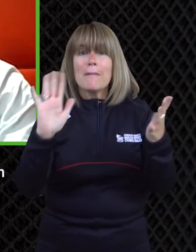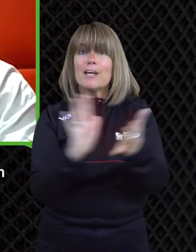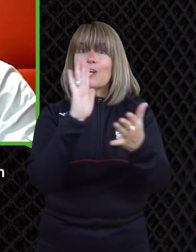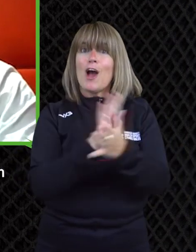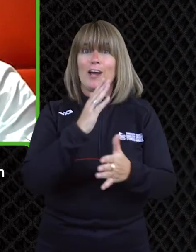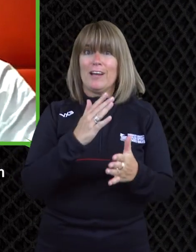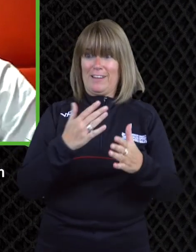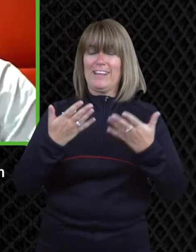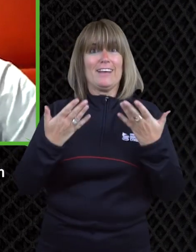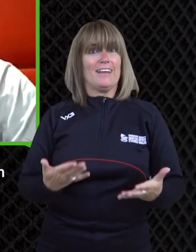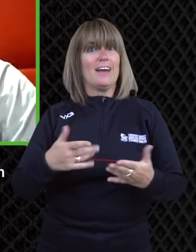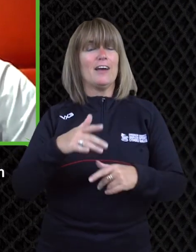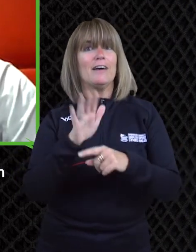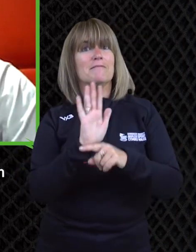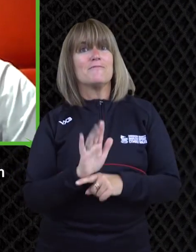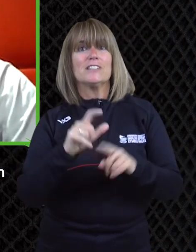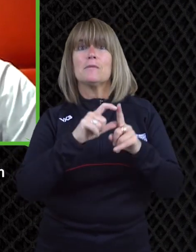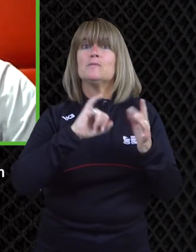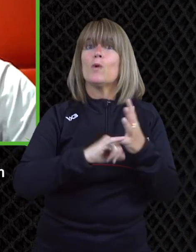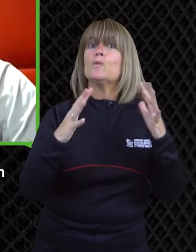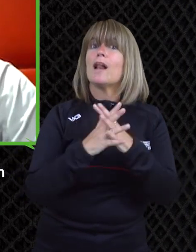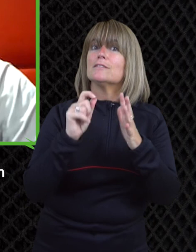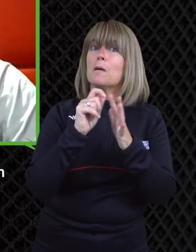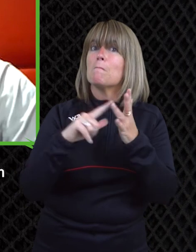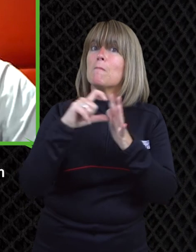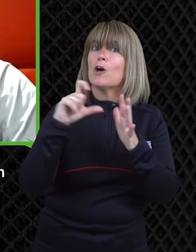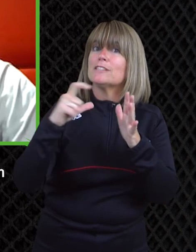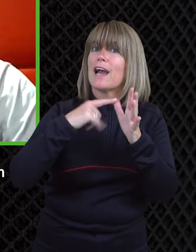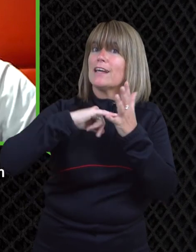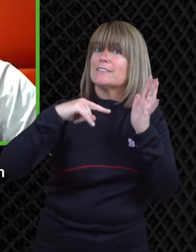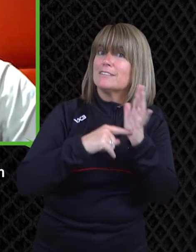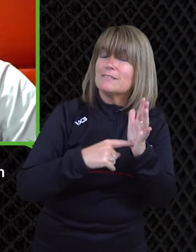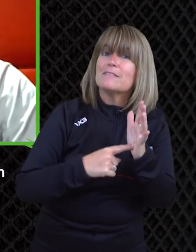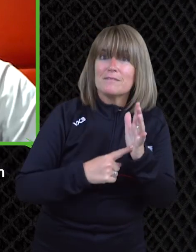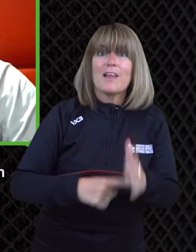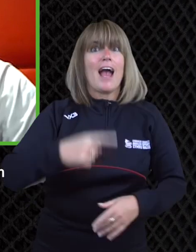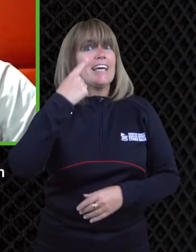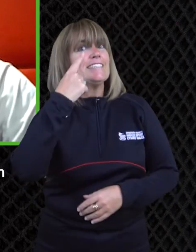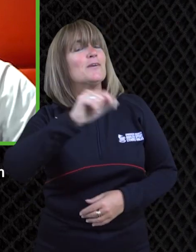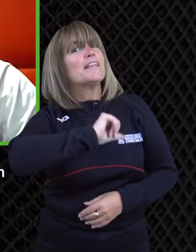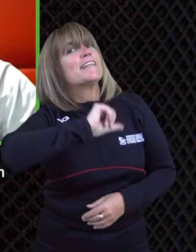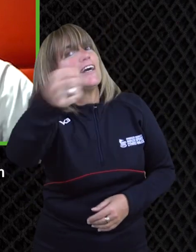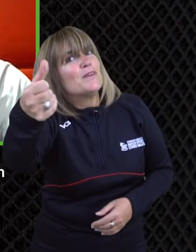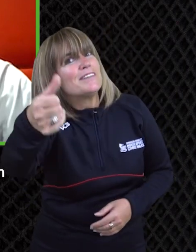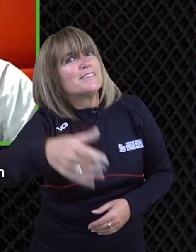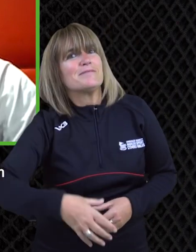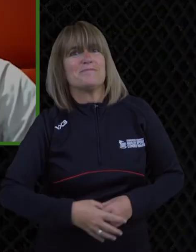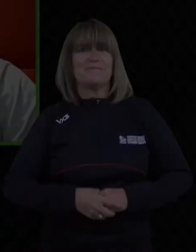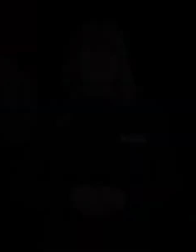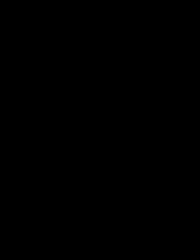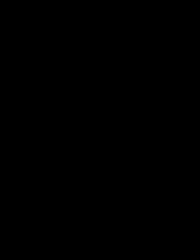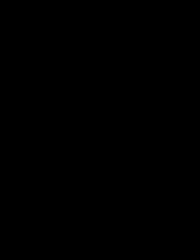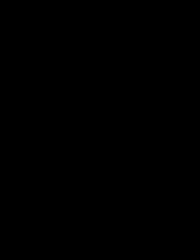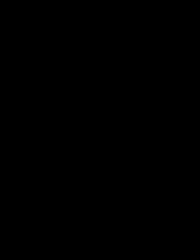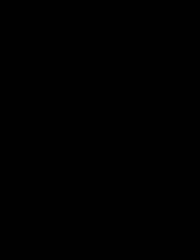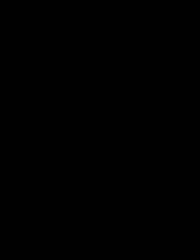youtube uh i really hope you enjoyed the latest episode of the disability sport wales podcast and uh i'll see you on the next one